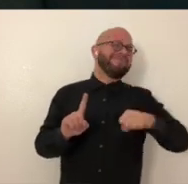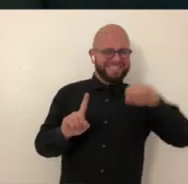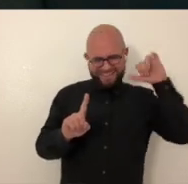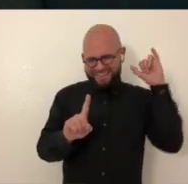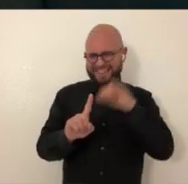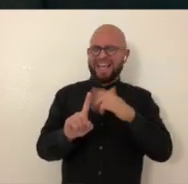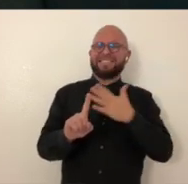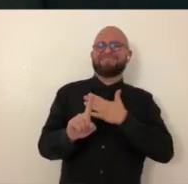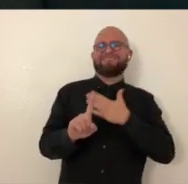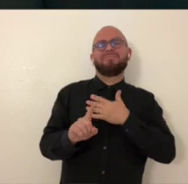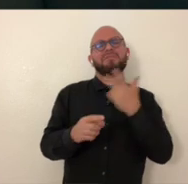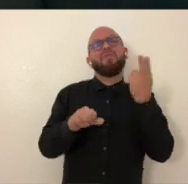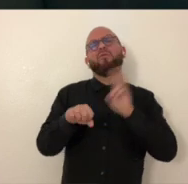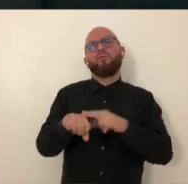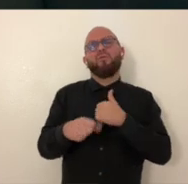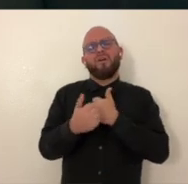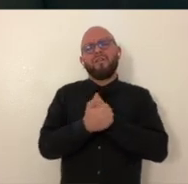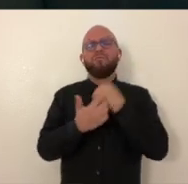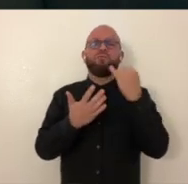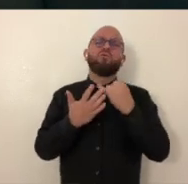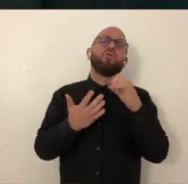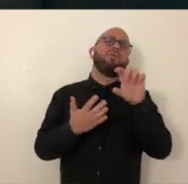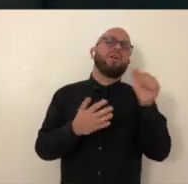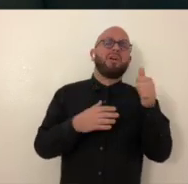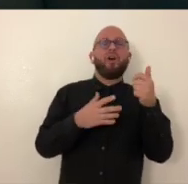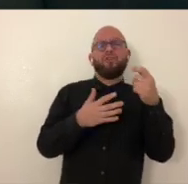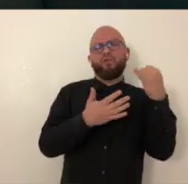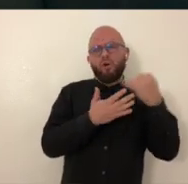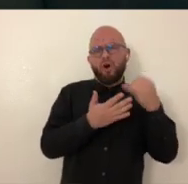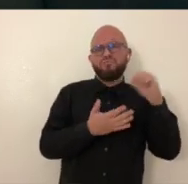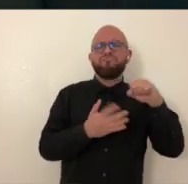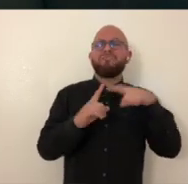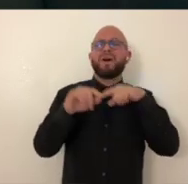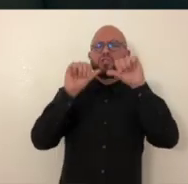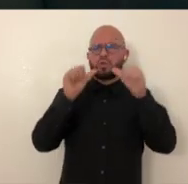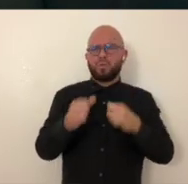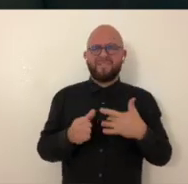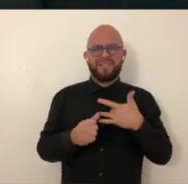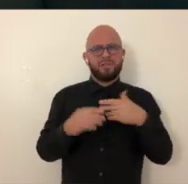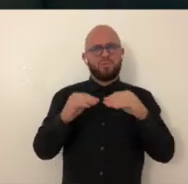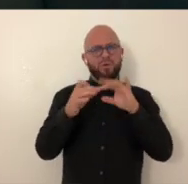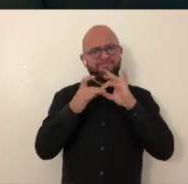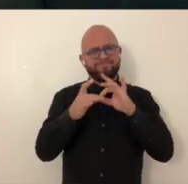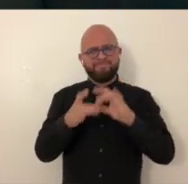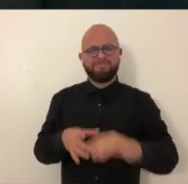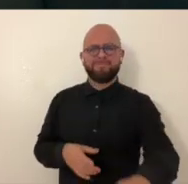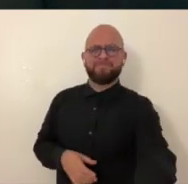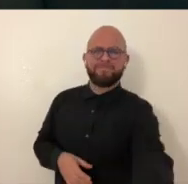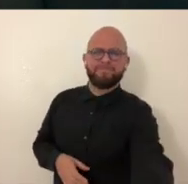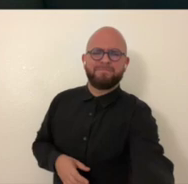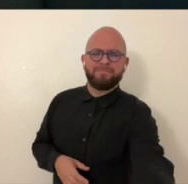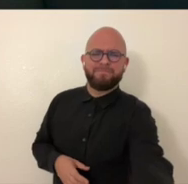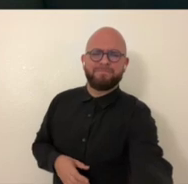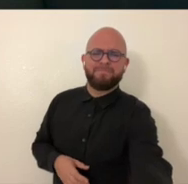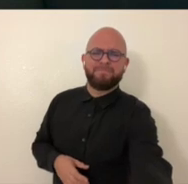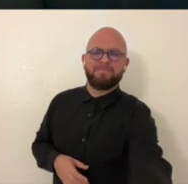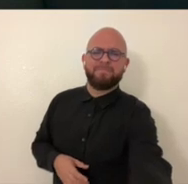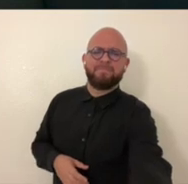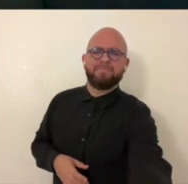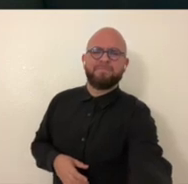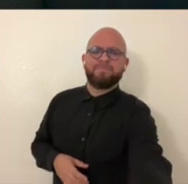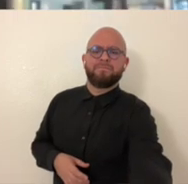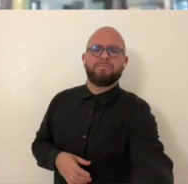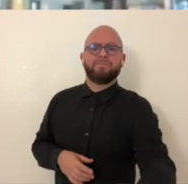this is, this is what I'm supposed to be doing as much as I love drawing and I love other art making. Sculpture is definitely what calls to me in the most